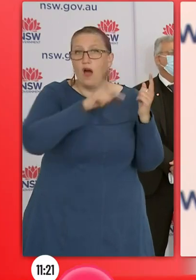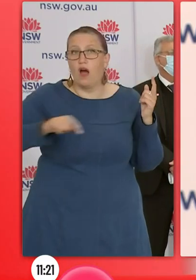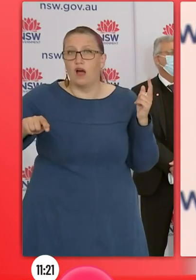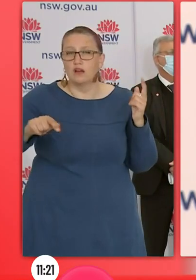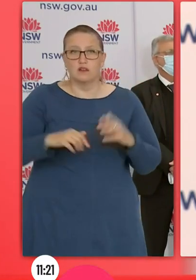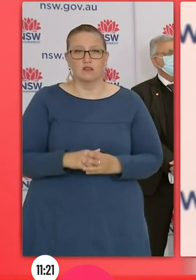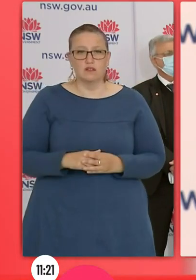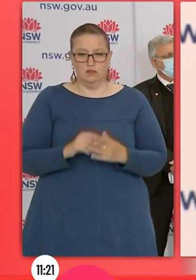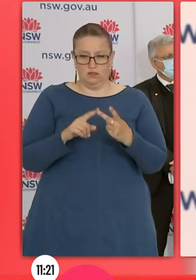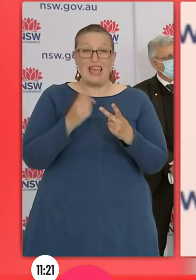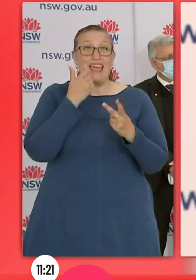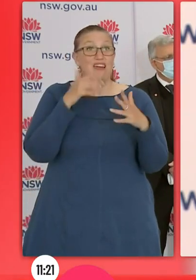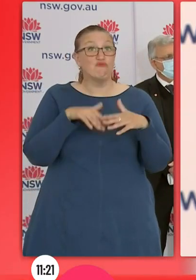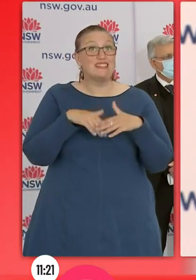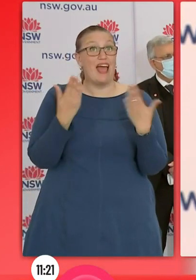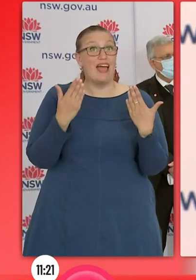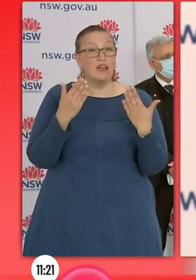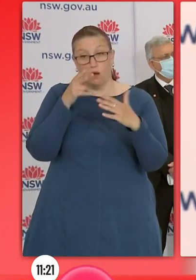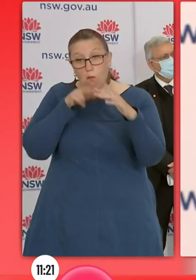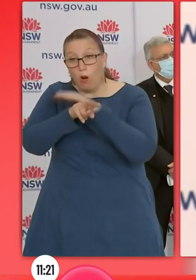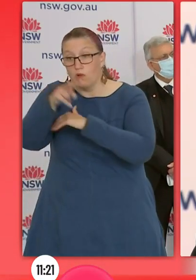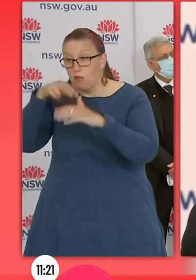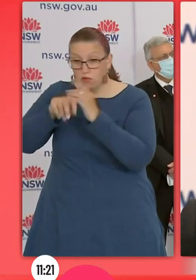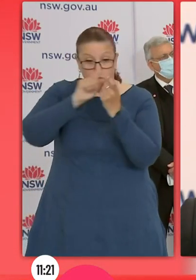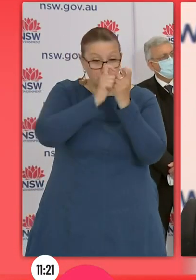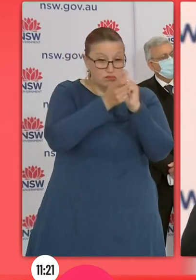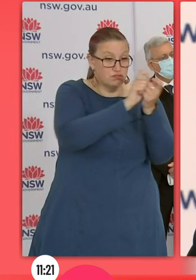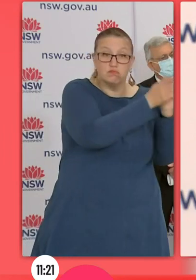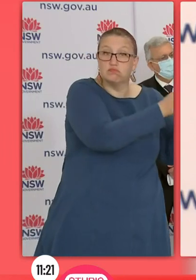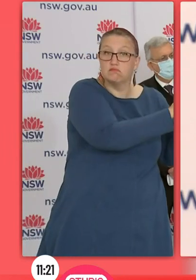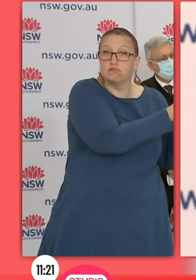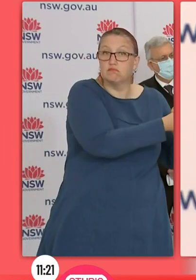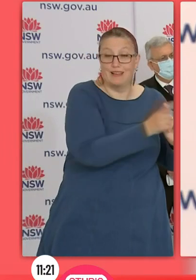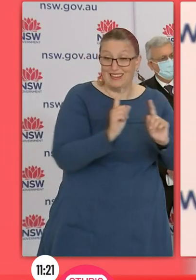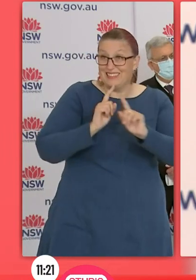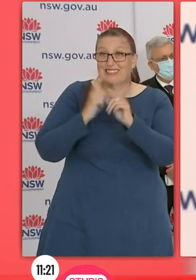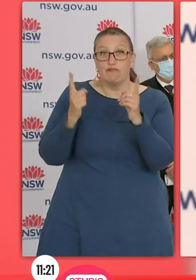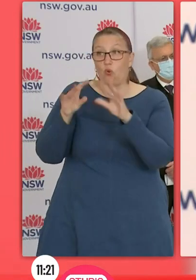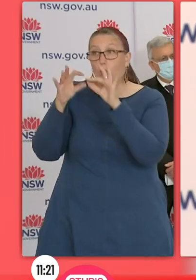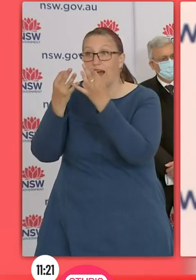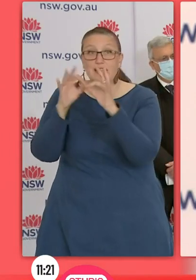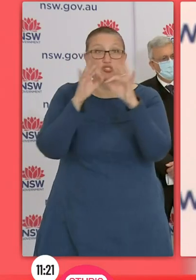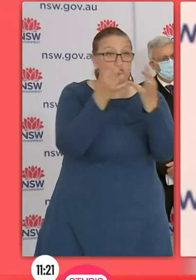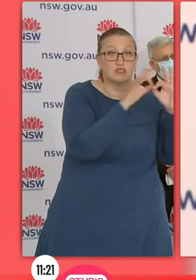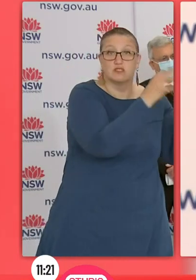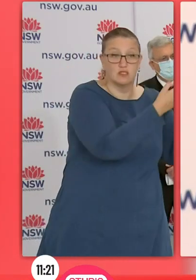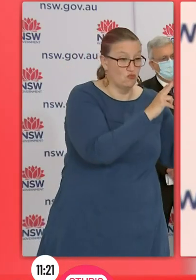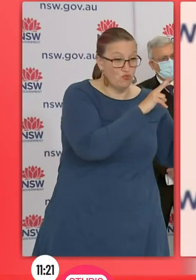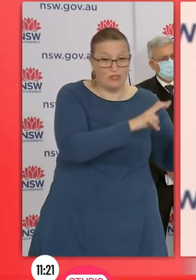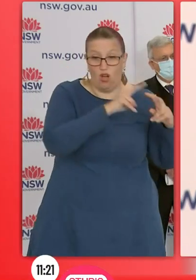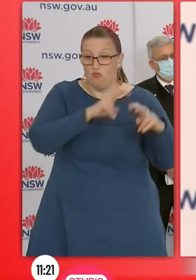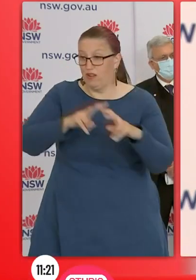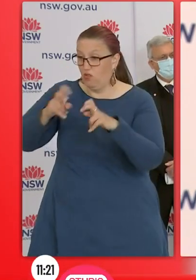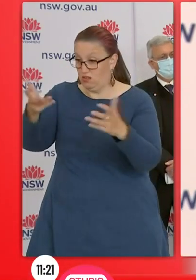different models around. There's many, many institutes across the nation that will provide input into what New South Wales looks like.